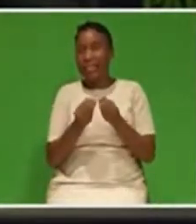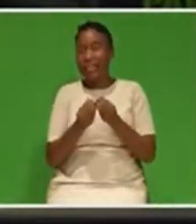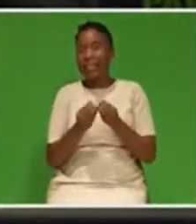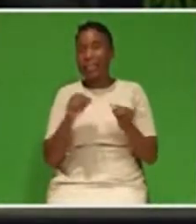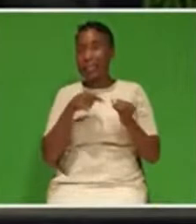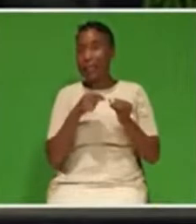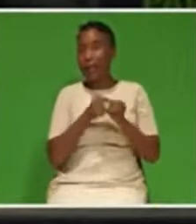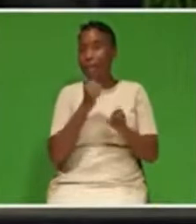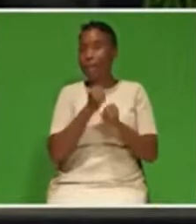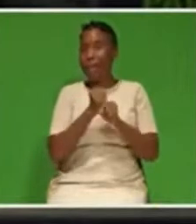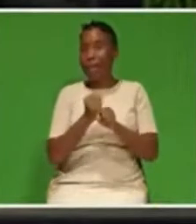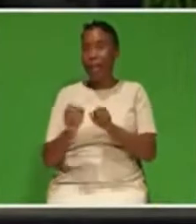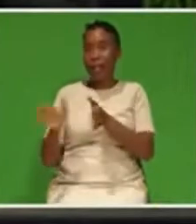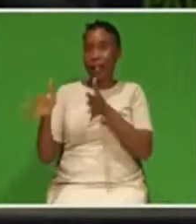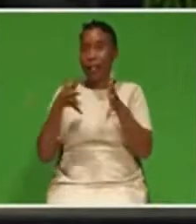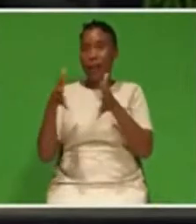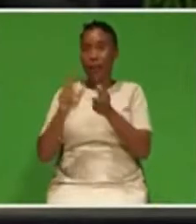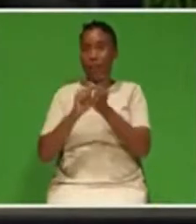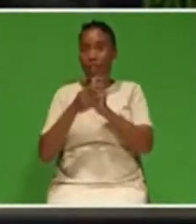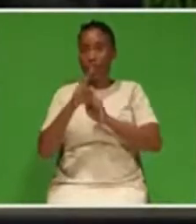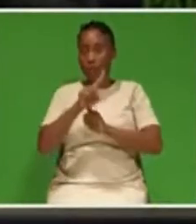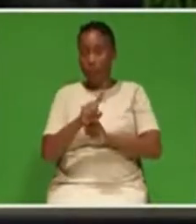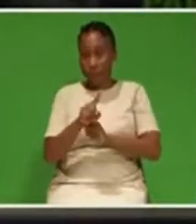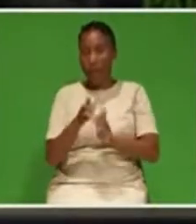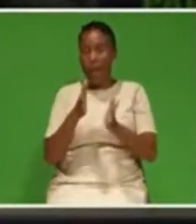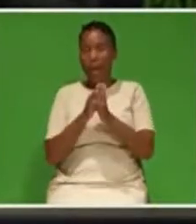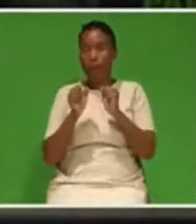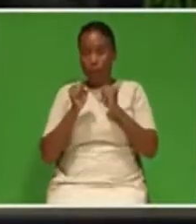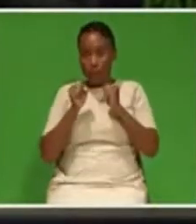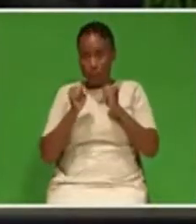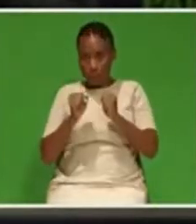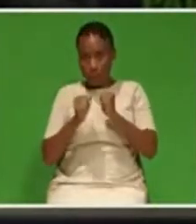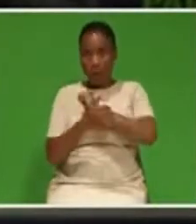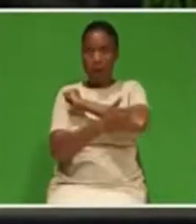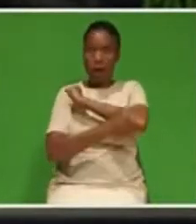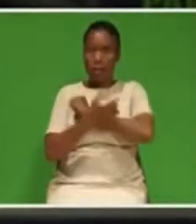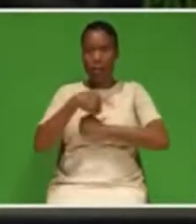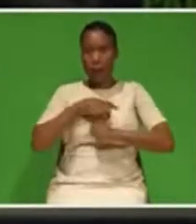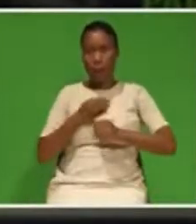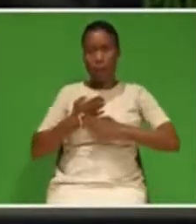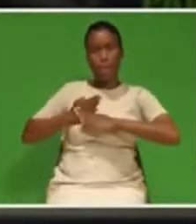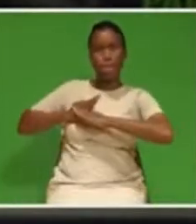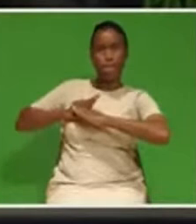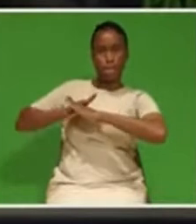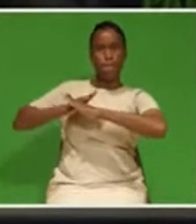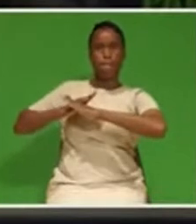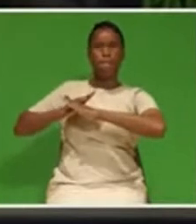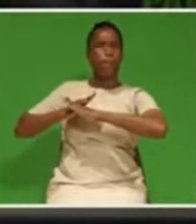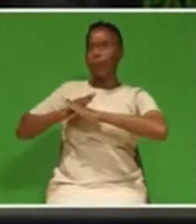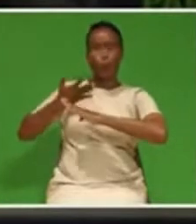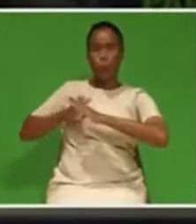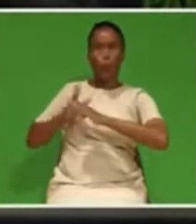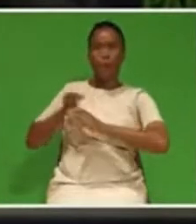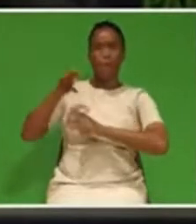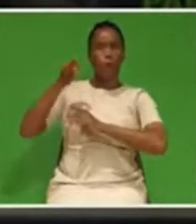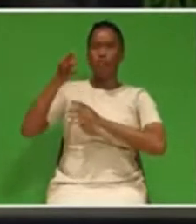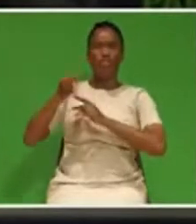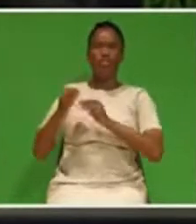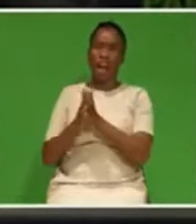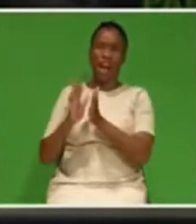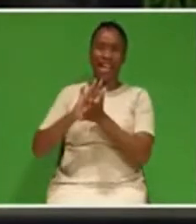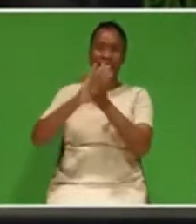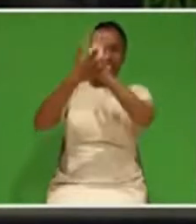strengthening our countries resilience to future disasters. The ambitious